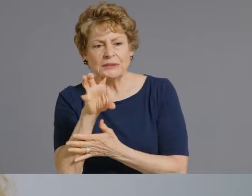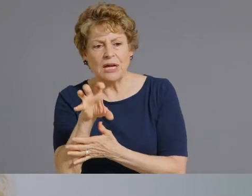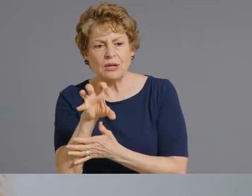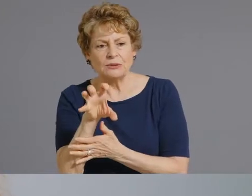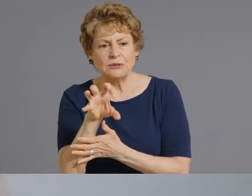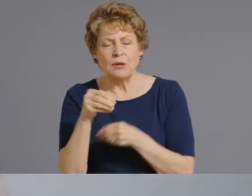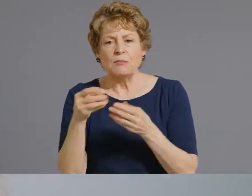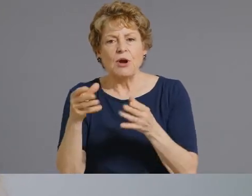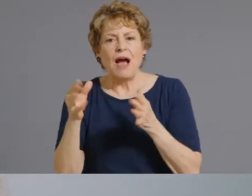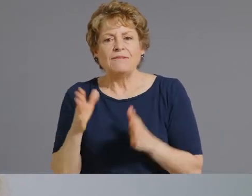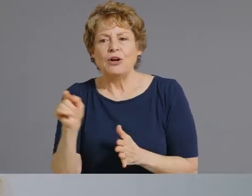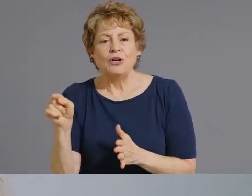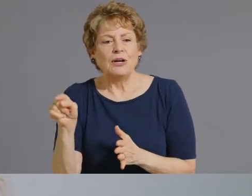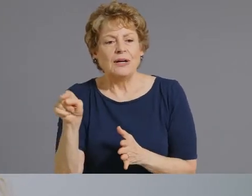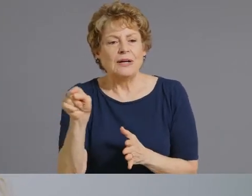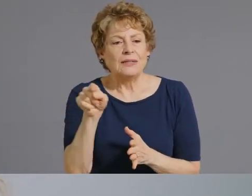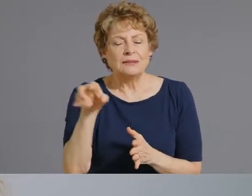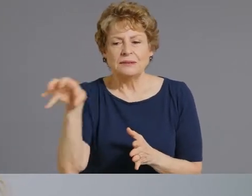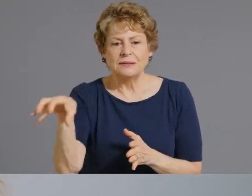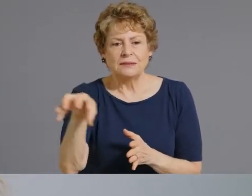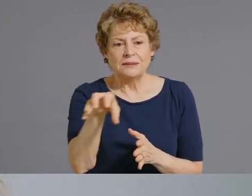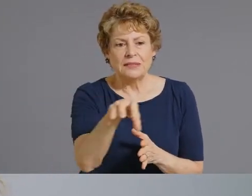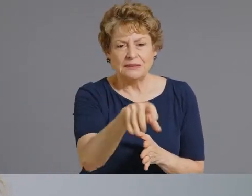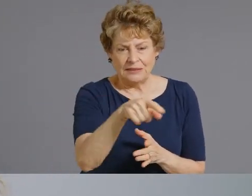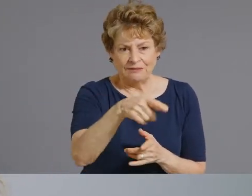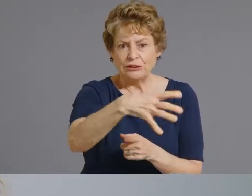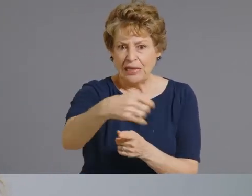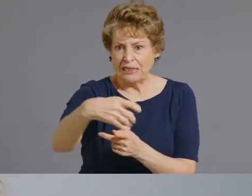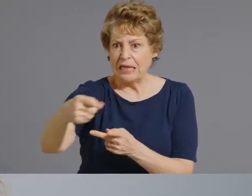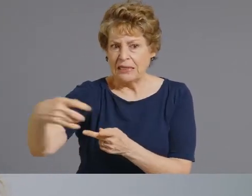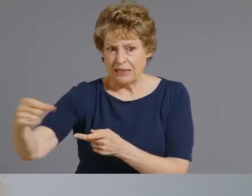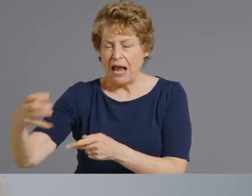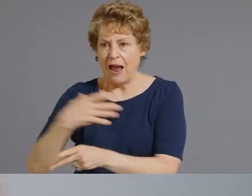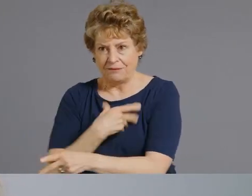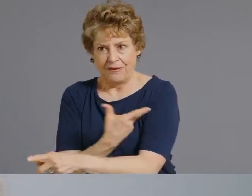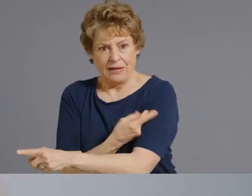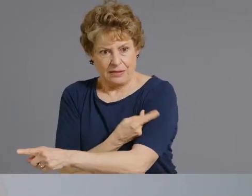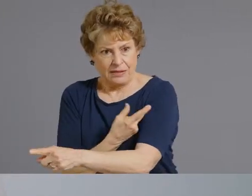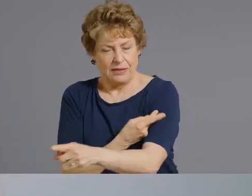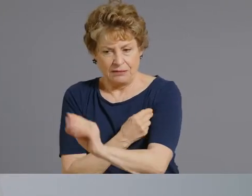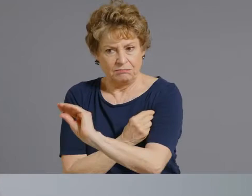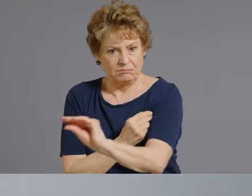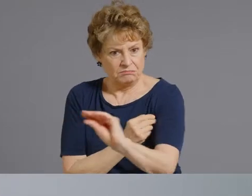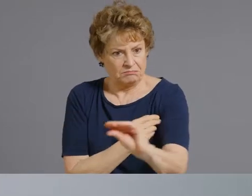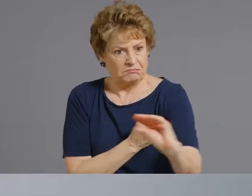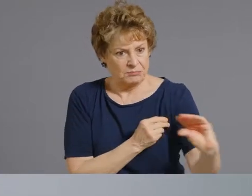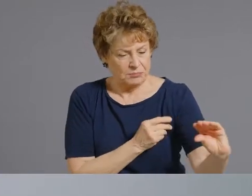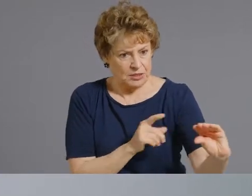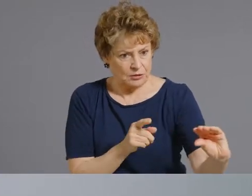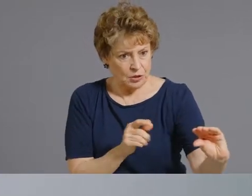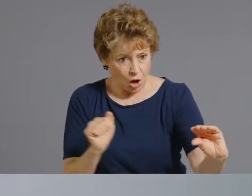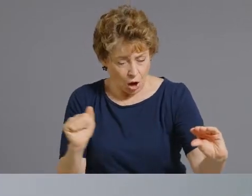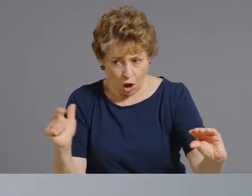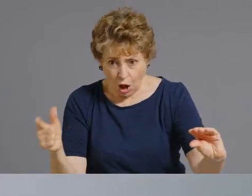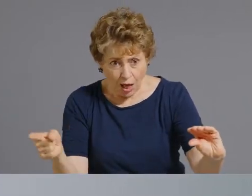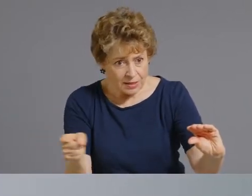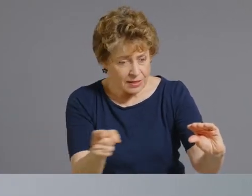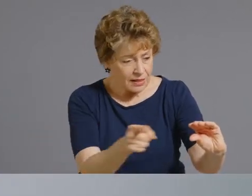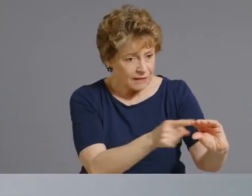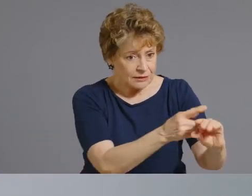the vaccine supplies does that mean how many have been onboarded though so has everyone who has onboarded received received